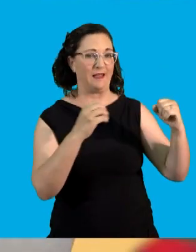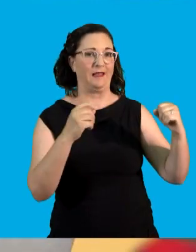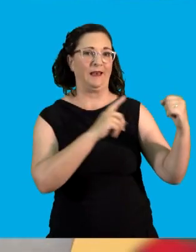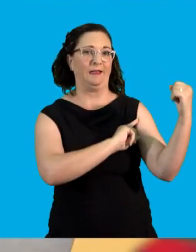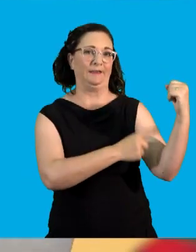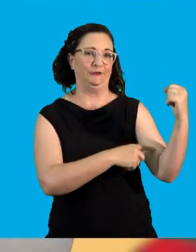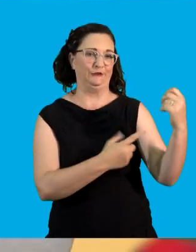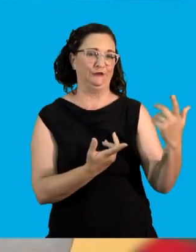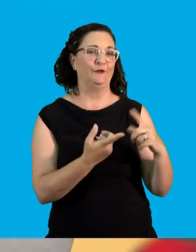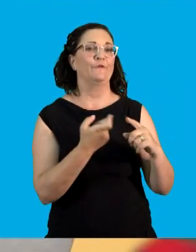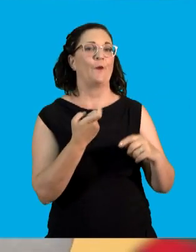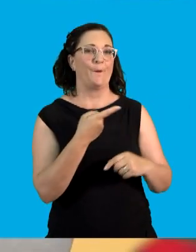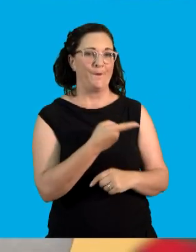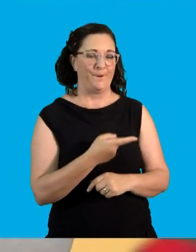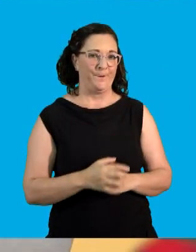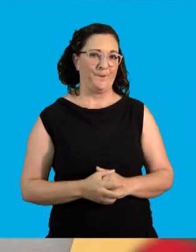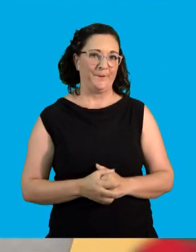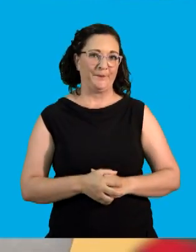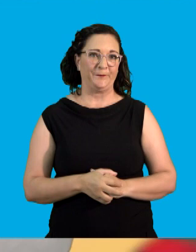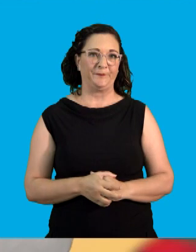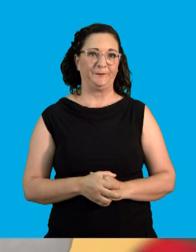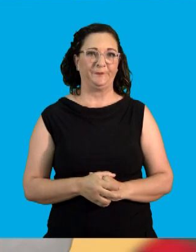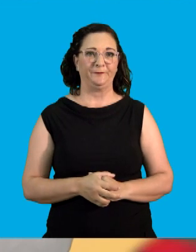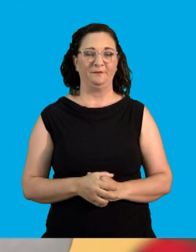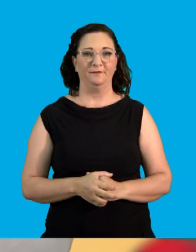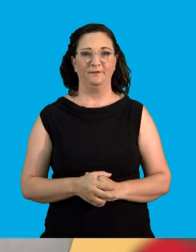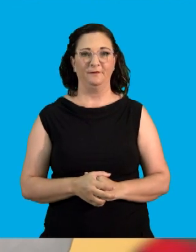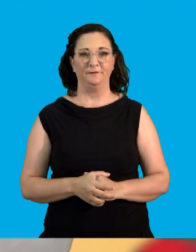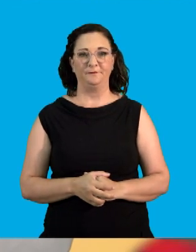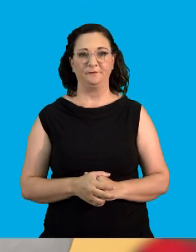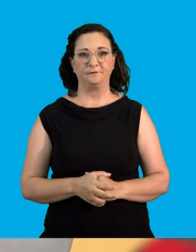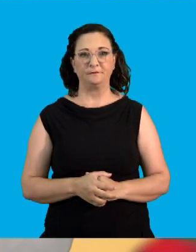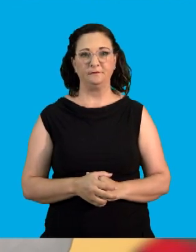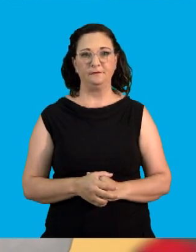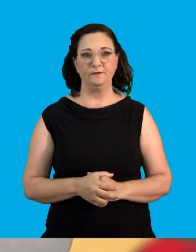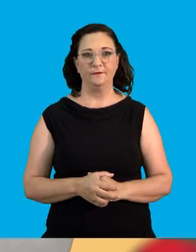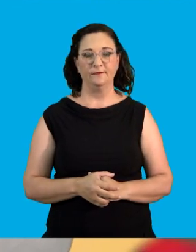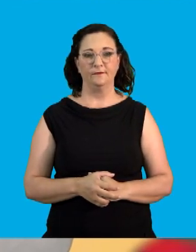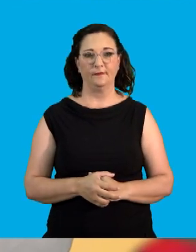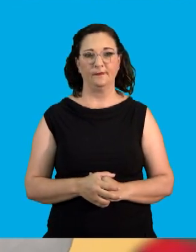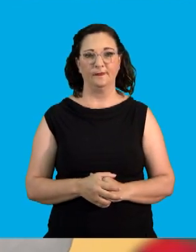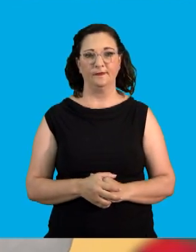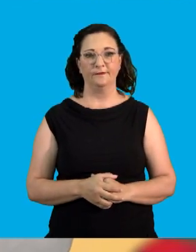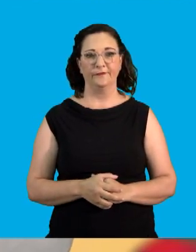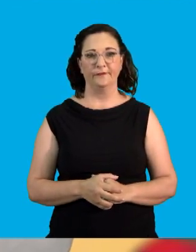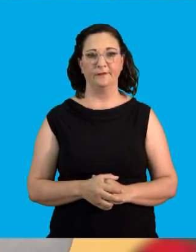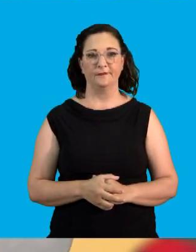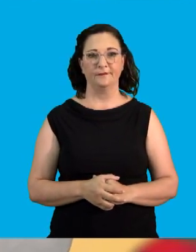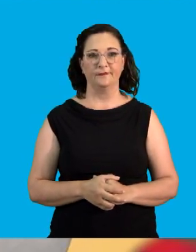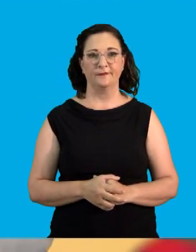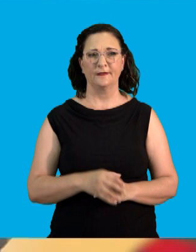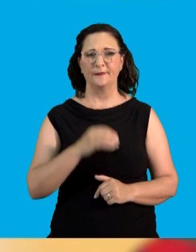down. It is the main source of energy, energy, meaning that